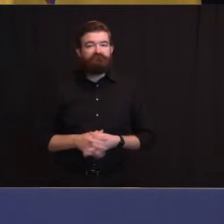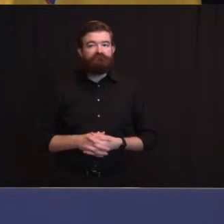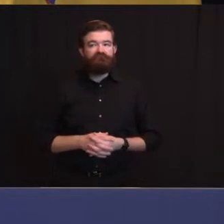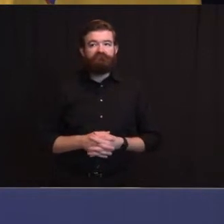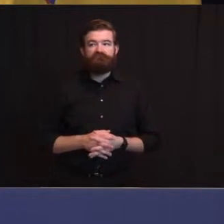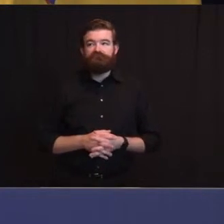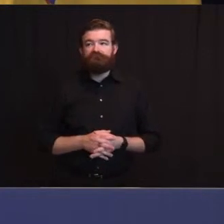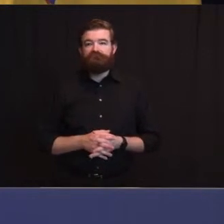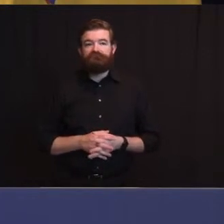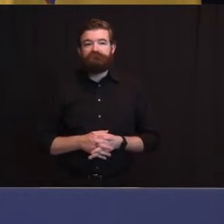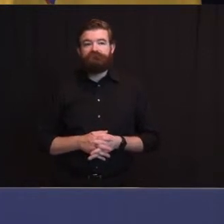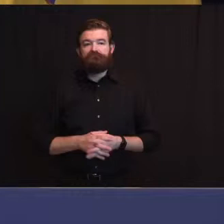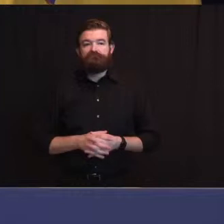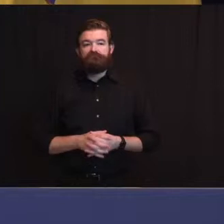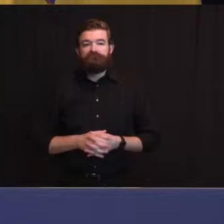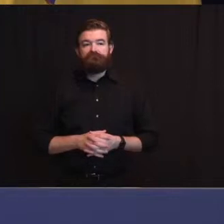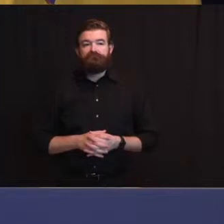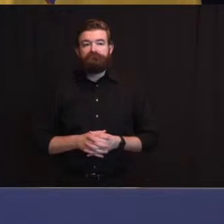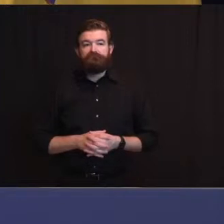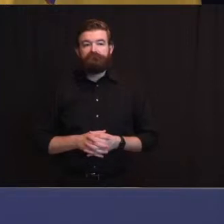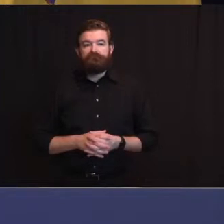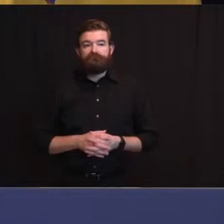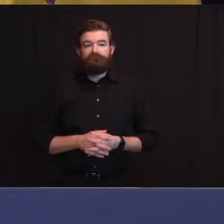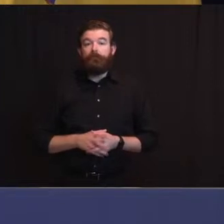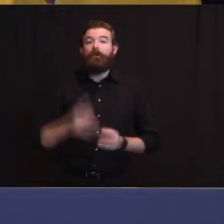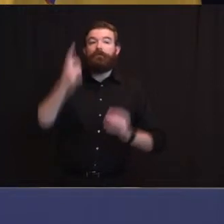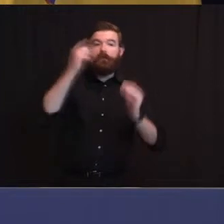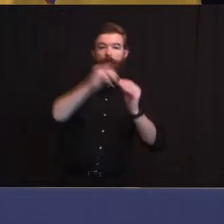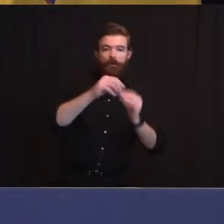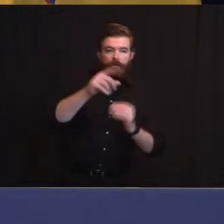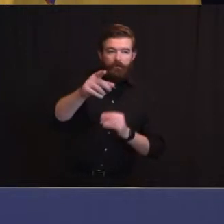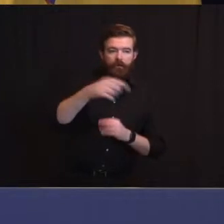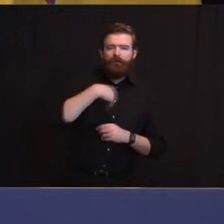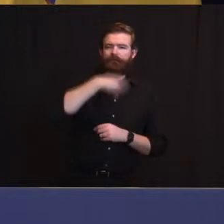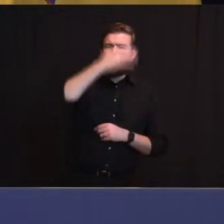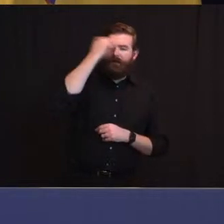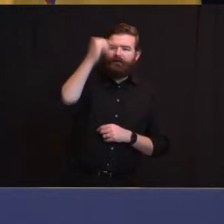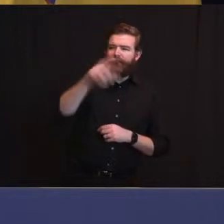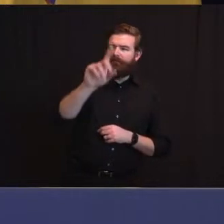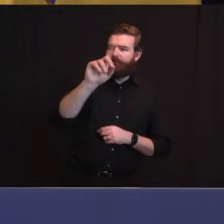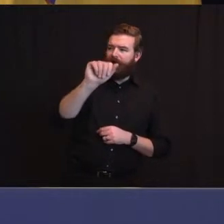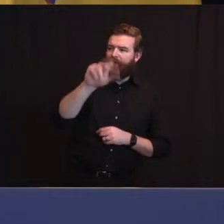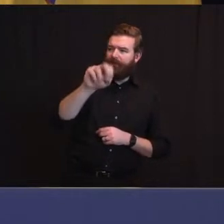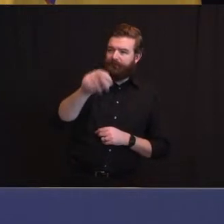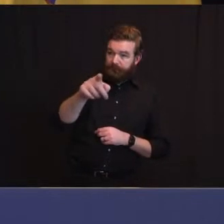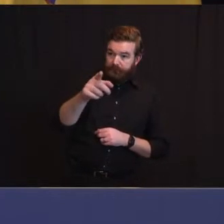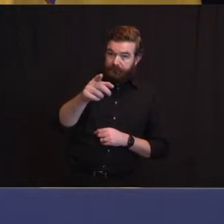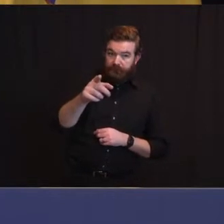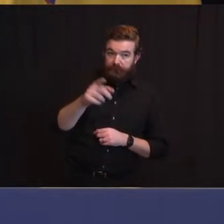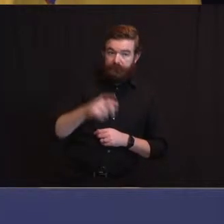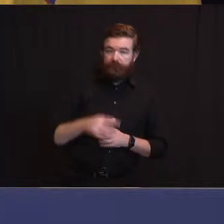So with that, we're good. Oh, Dave. We need Dave. I forgot about Dave. I normally go right to left here. Thank you, Governor.